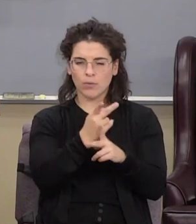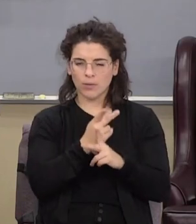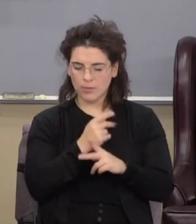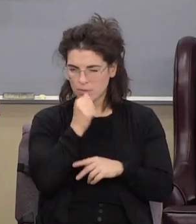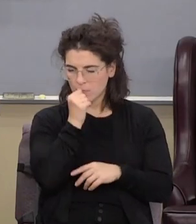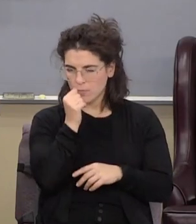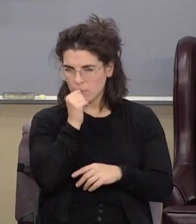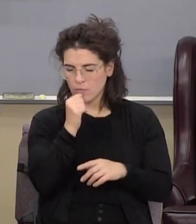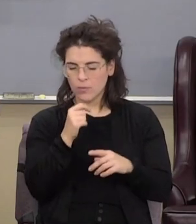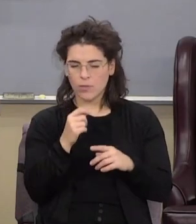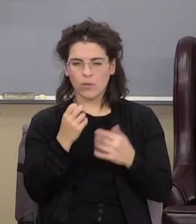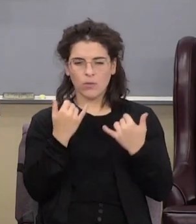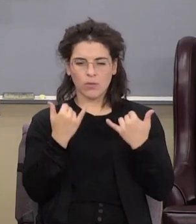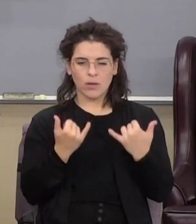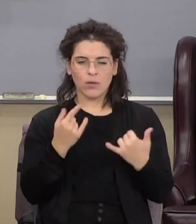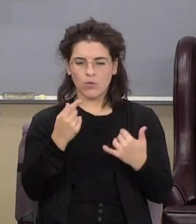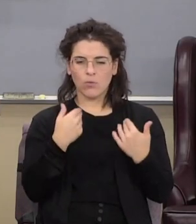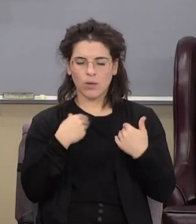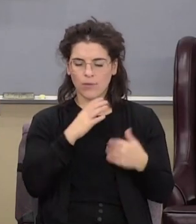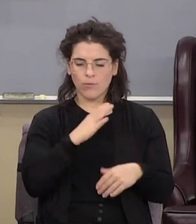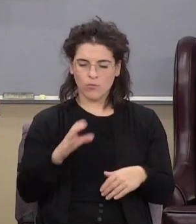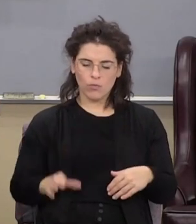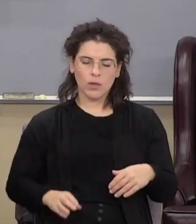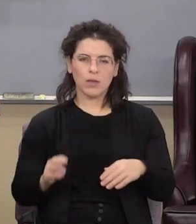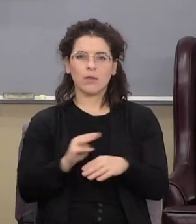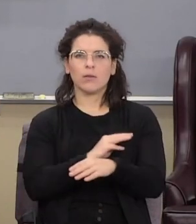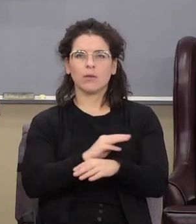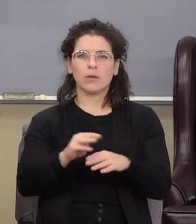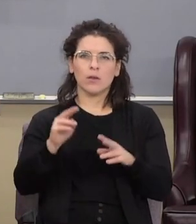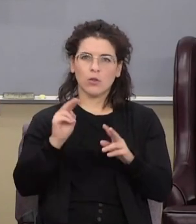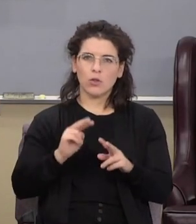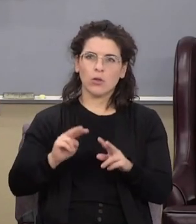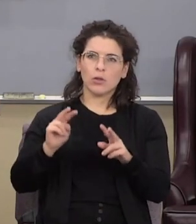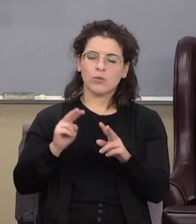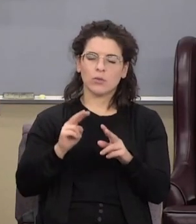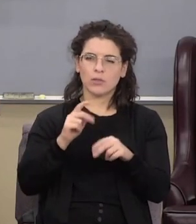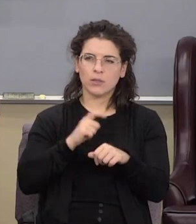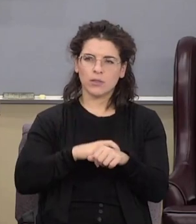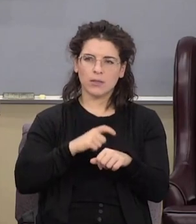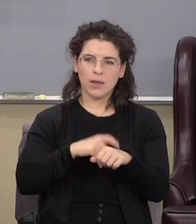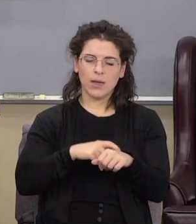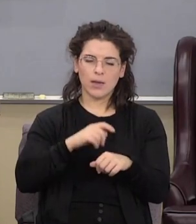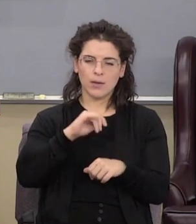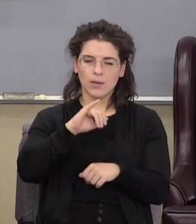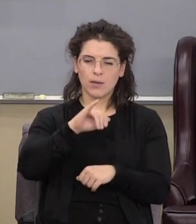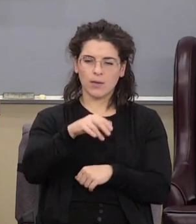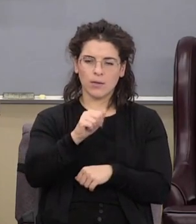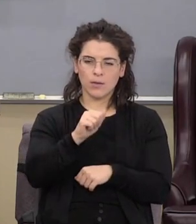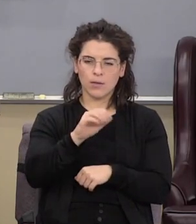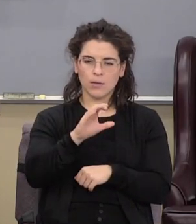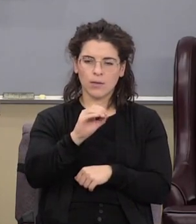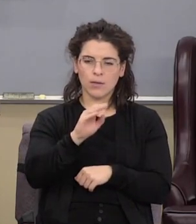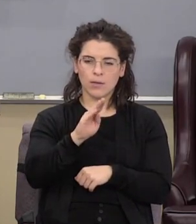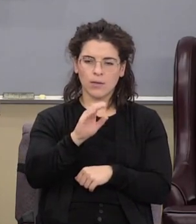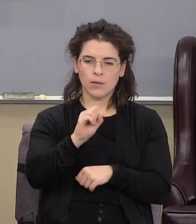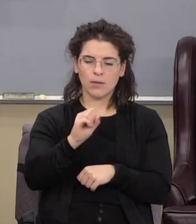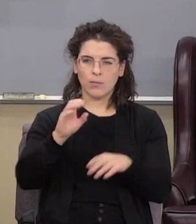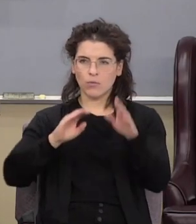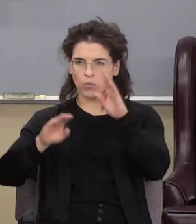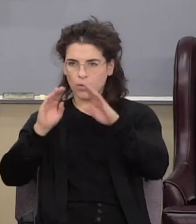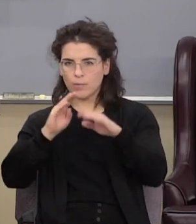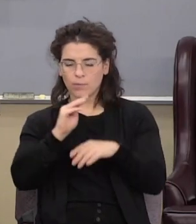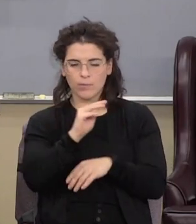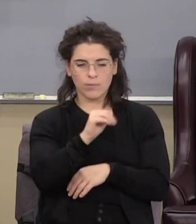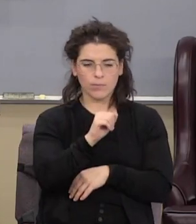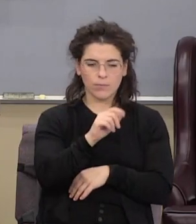so now we have Christ is ministering in here looking toward this time of Jacob's trouble we'll look in a minute in Matthew chapter 3